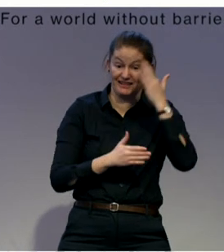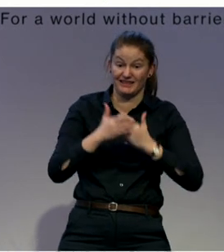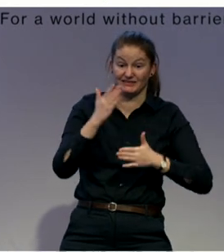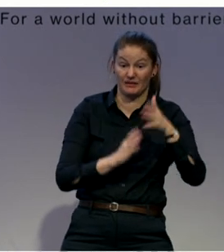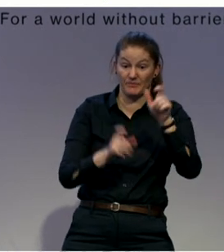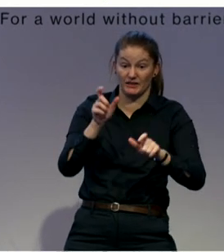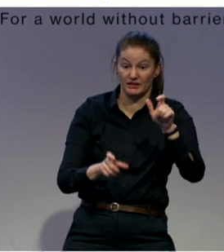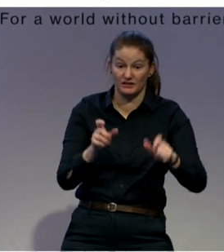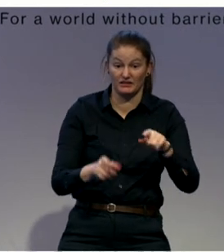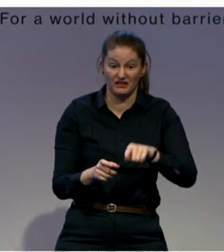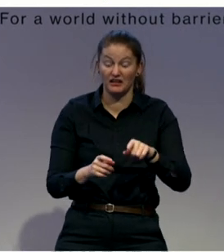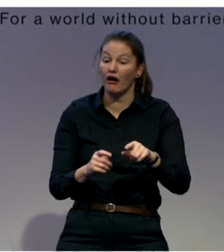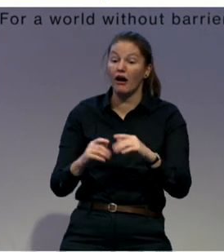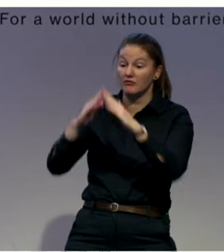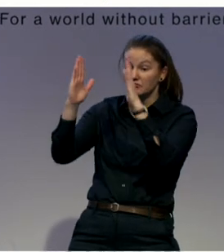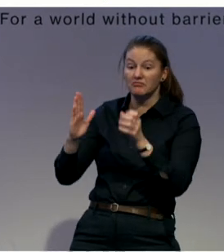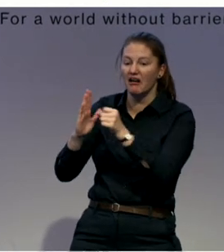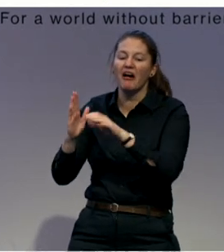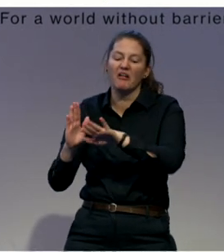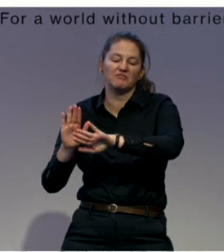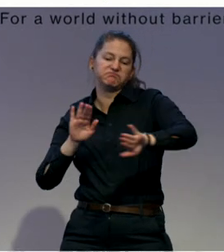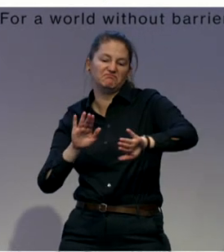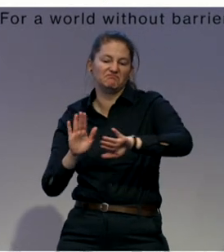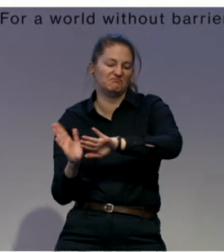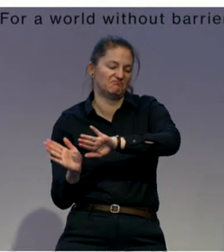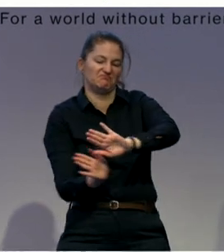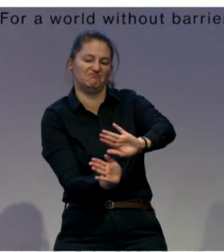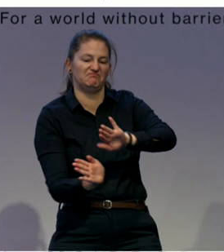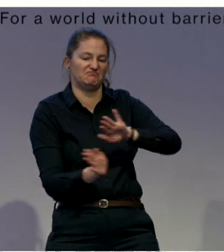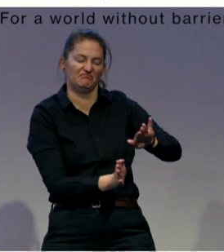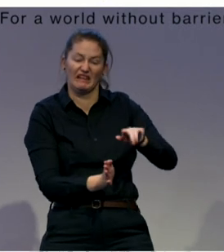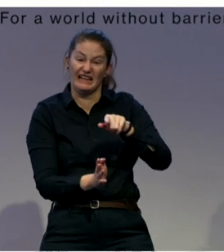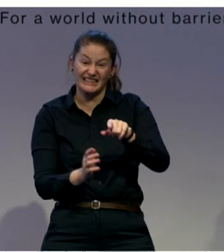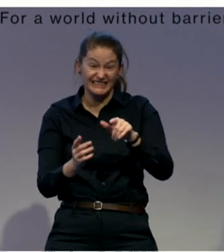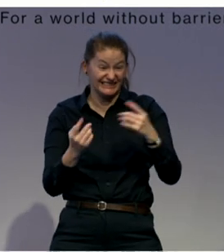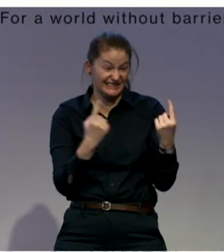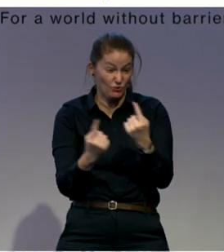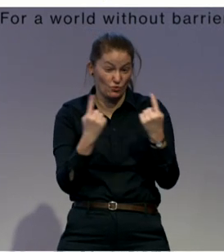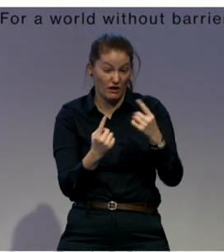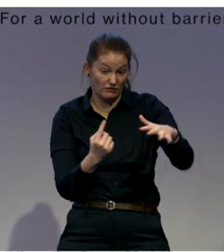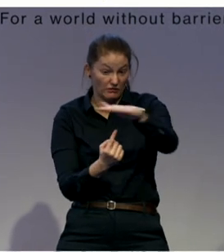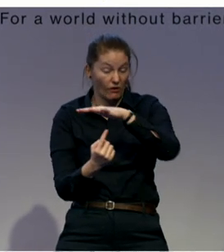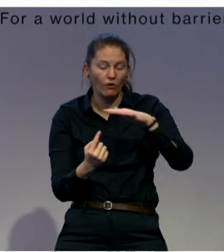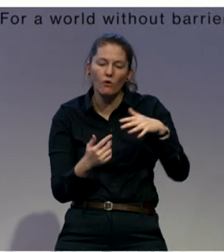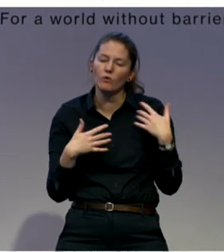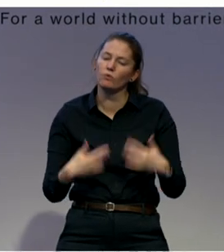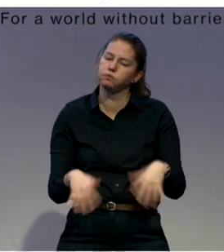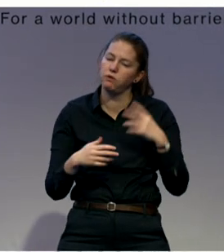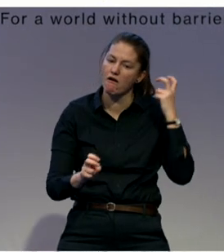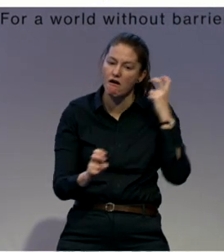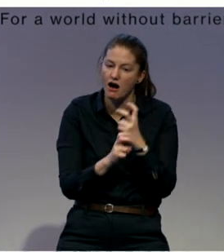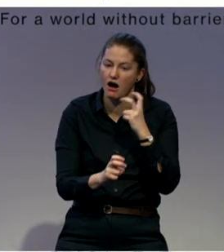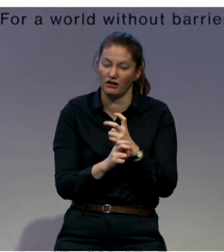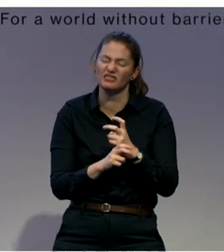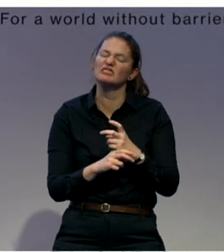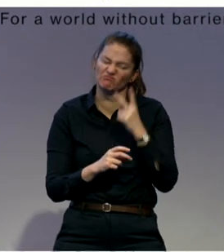conditions. Also, it was a high level of discrimination towards persons with disabilities. The lack of